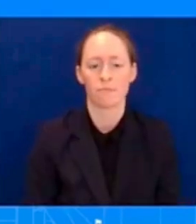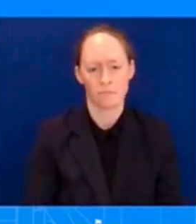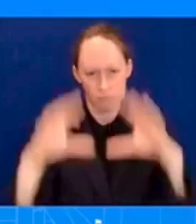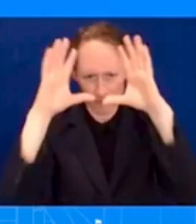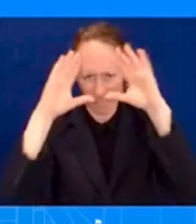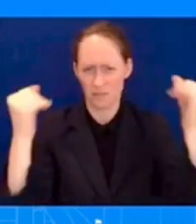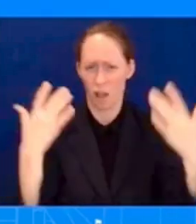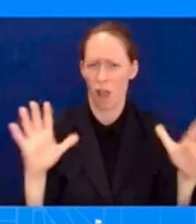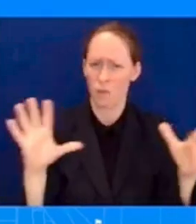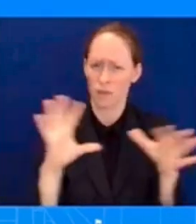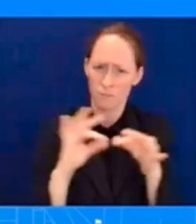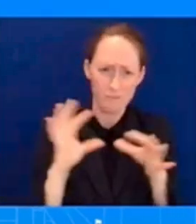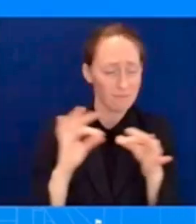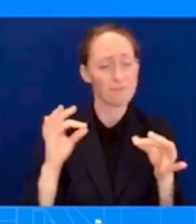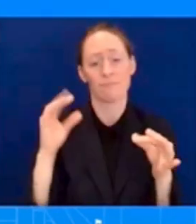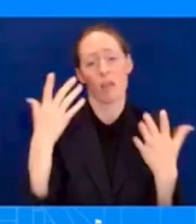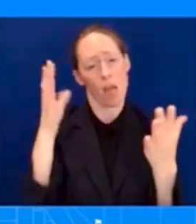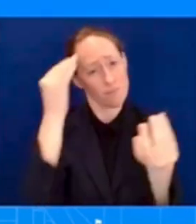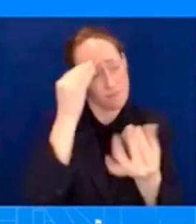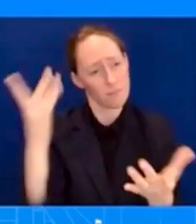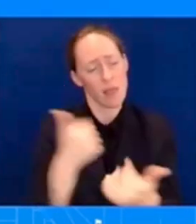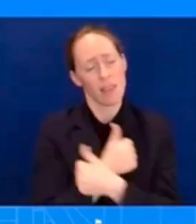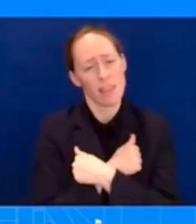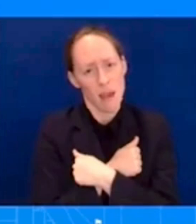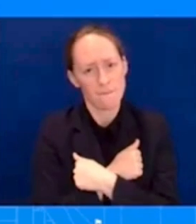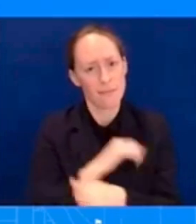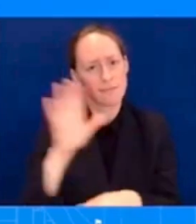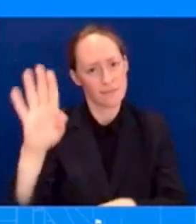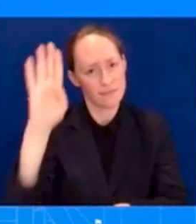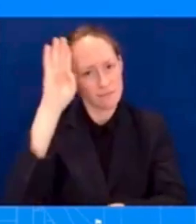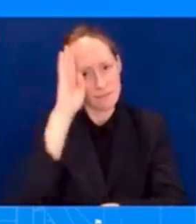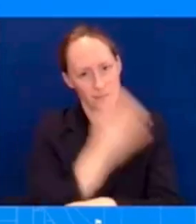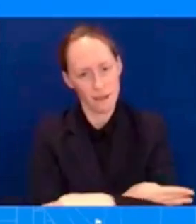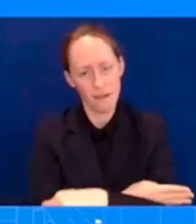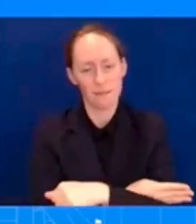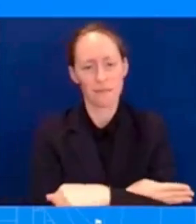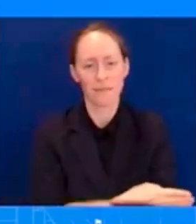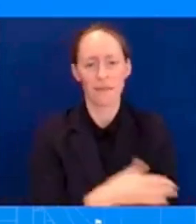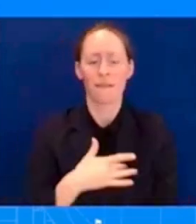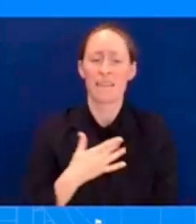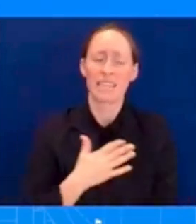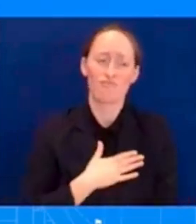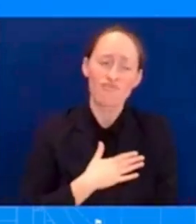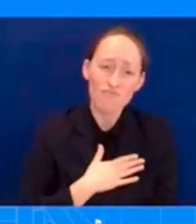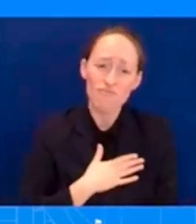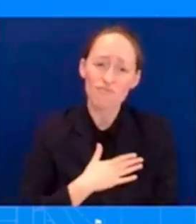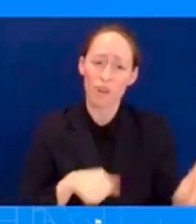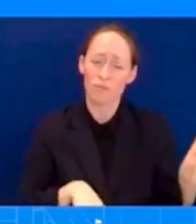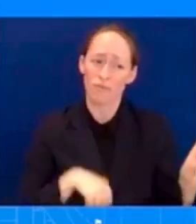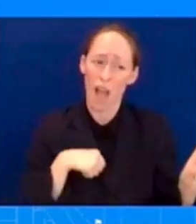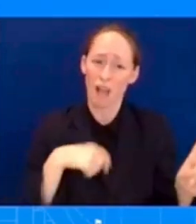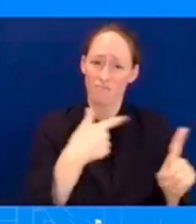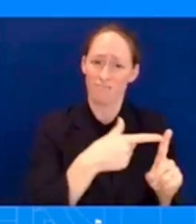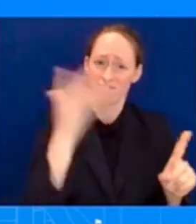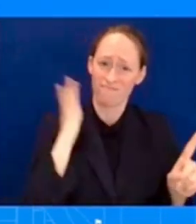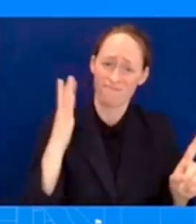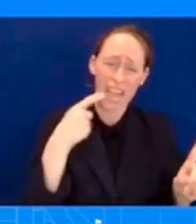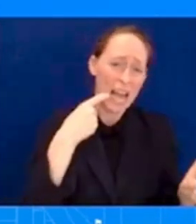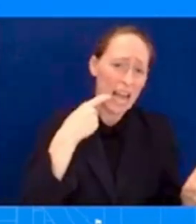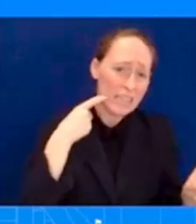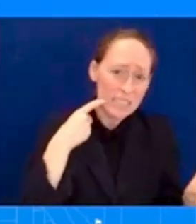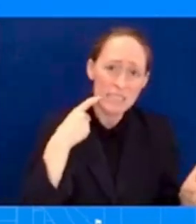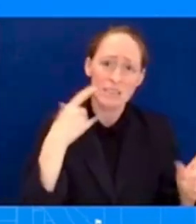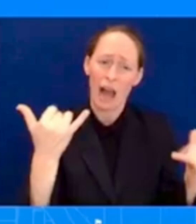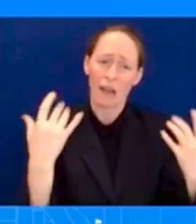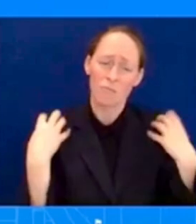overcoming his addiction and how he's continuing to build his life. But I don't have anything else to add to that. And I